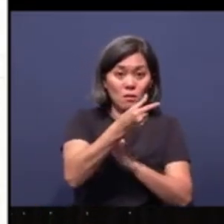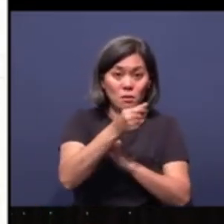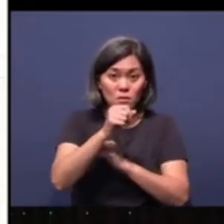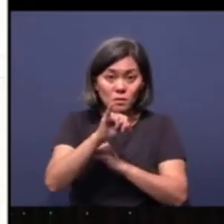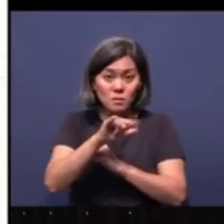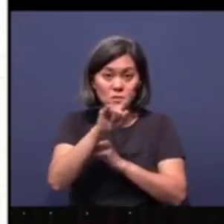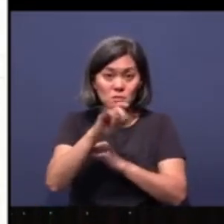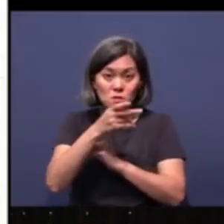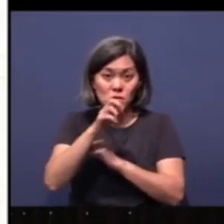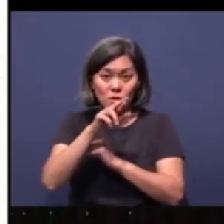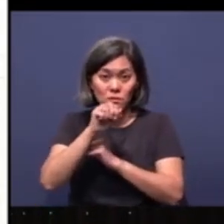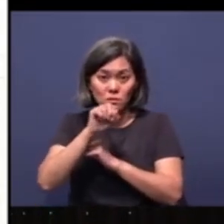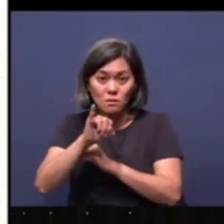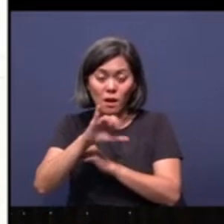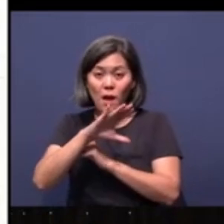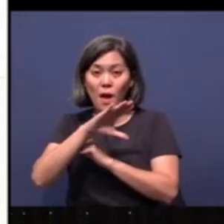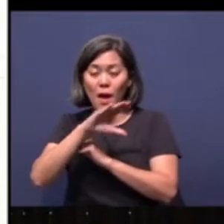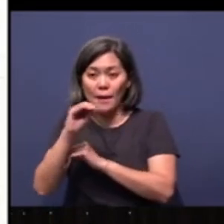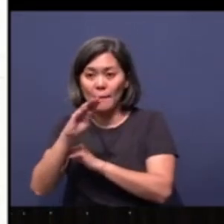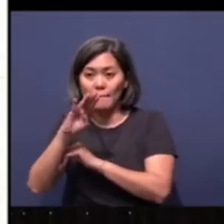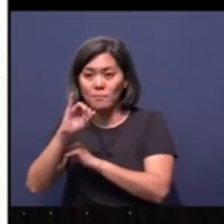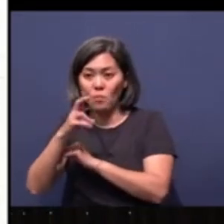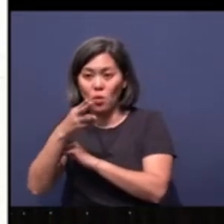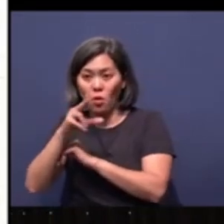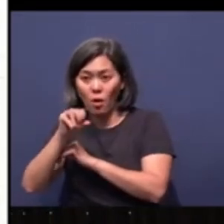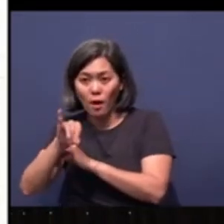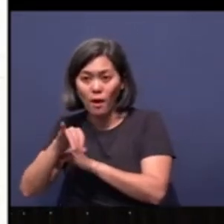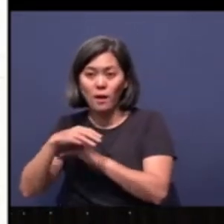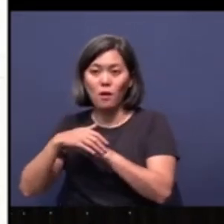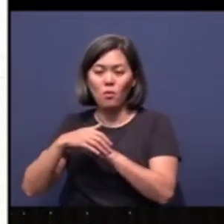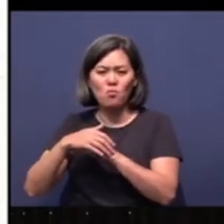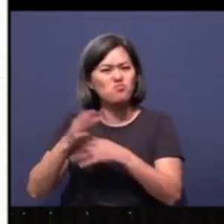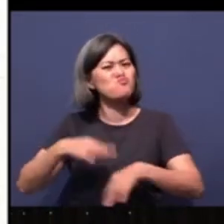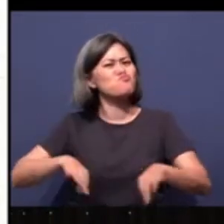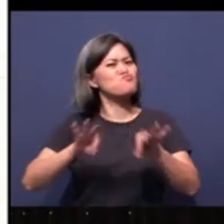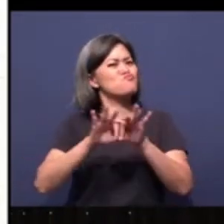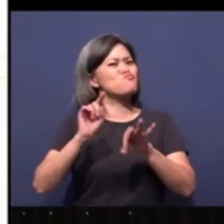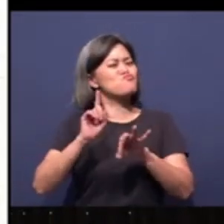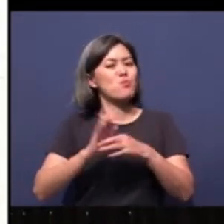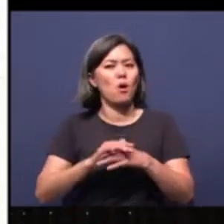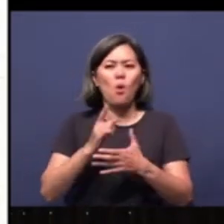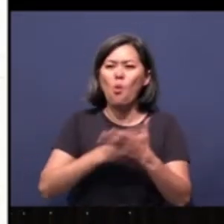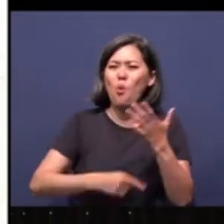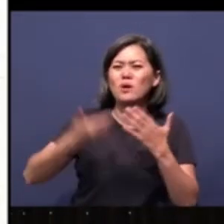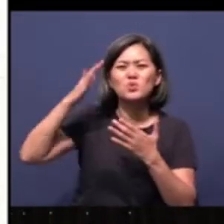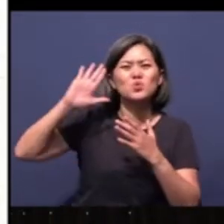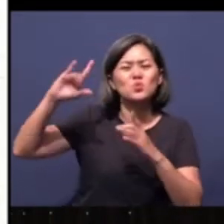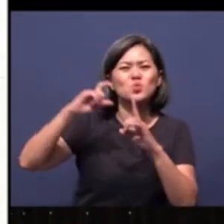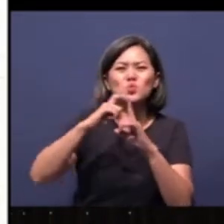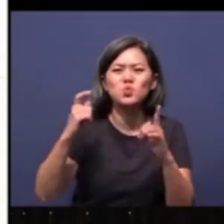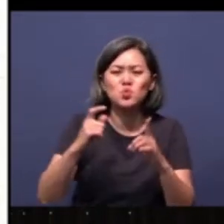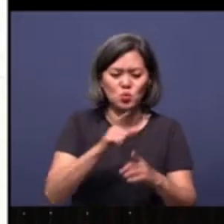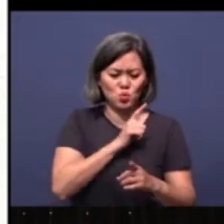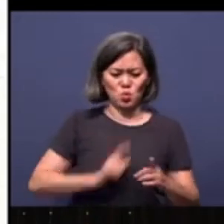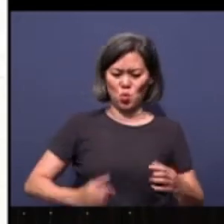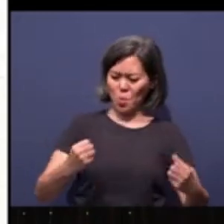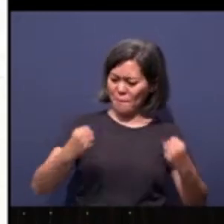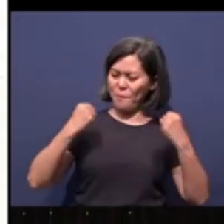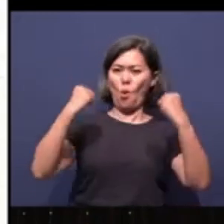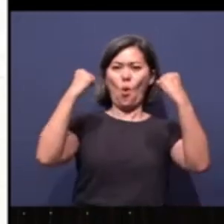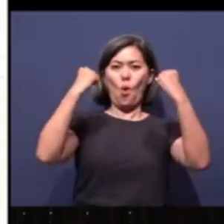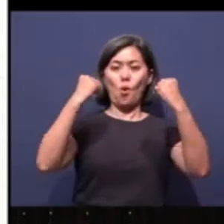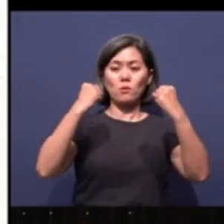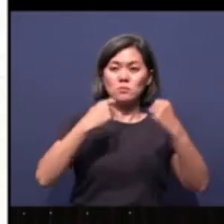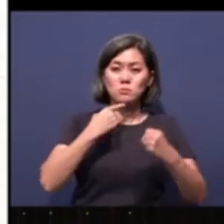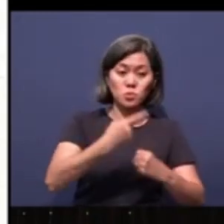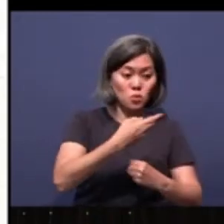Zechariah, and Malachi. That means it's pretty important. What is the word of the Lord, the Lord Almighty to the prophet